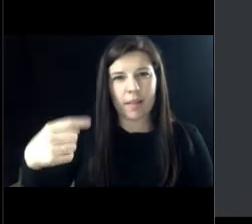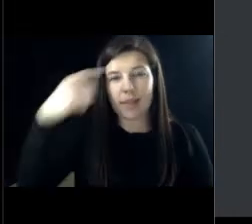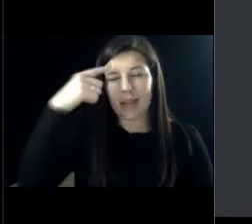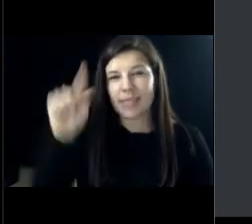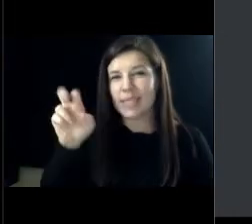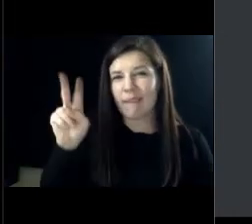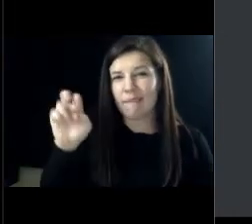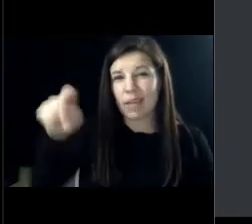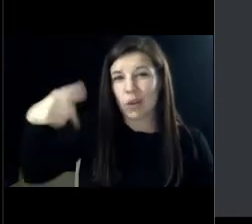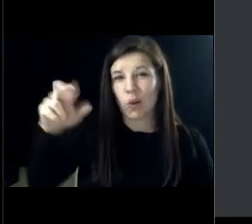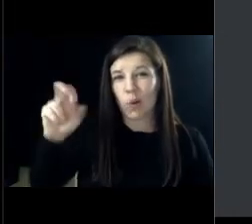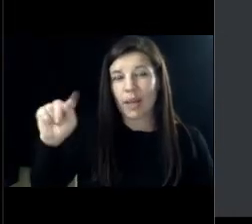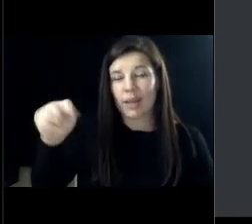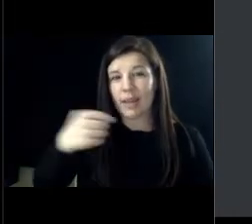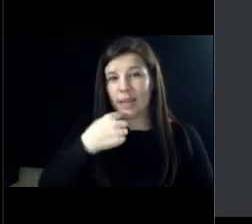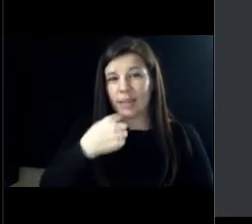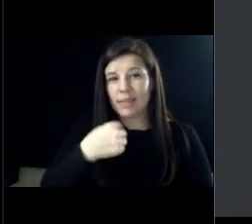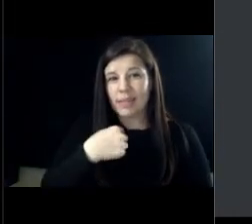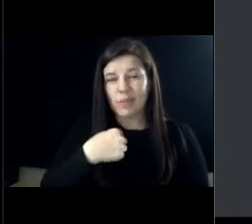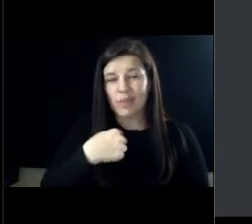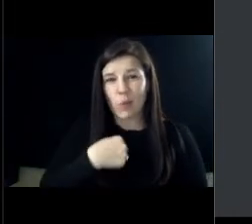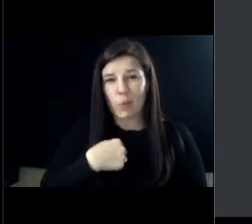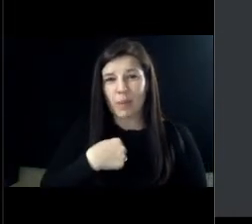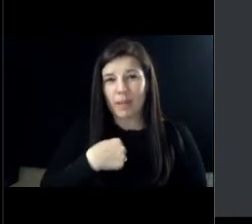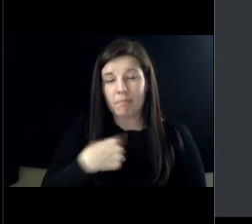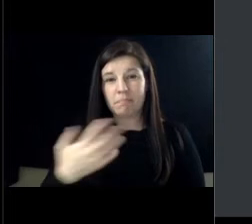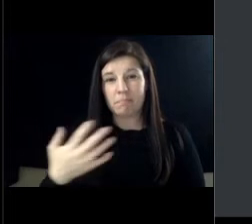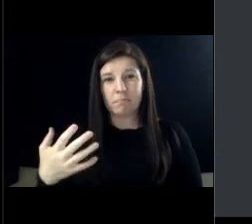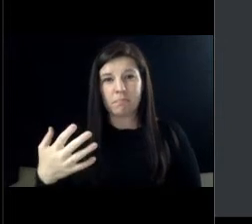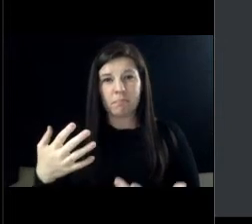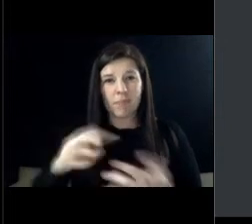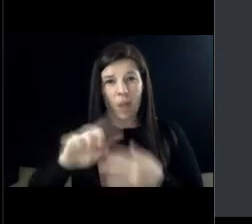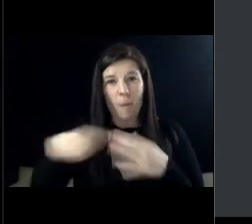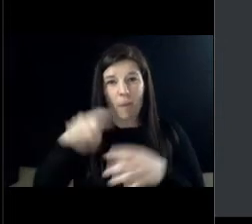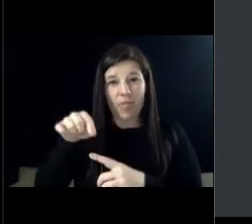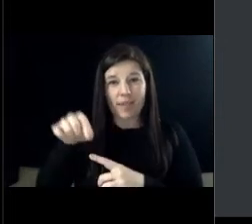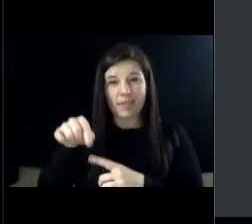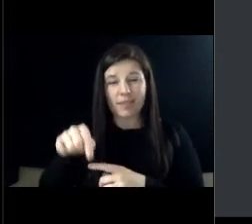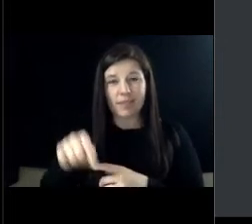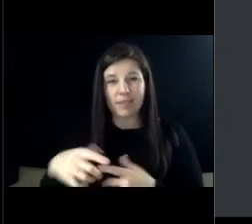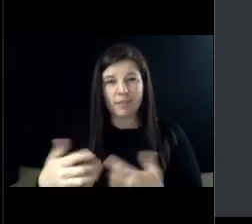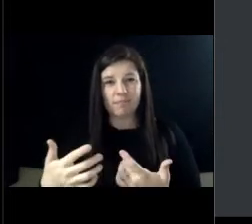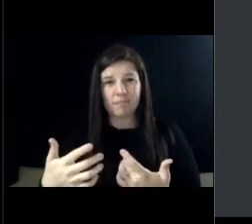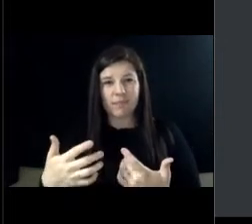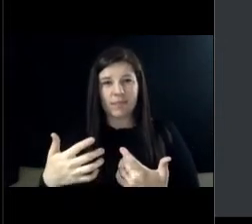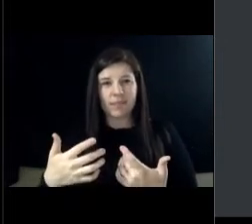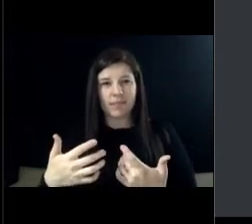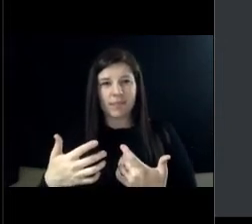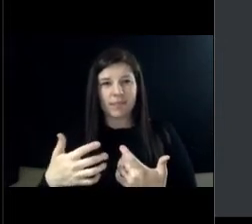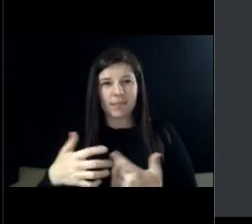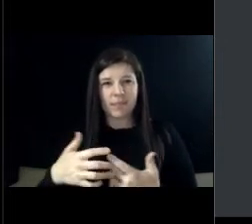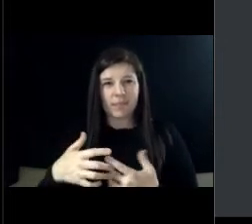we'll fight for it. You don't know what might happen. And this is the end result of it in Boynton Beach. And I want to